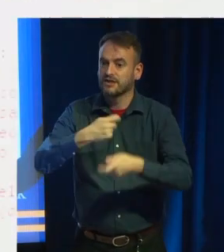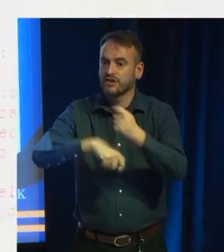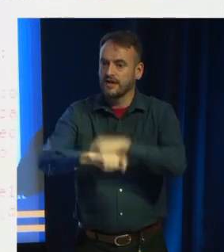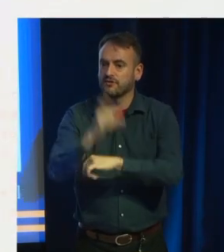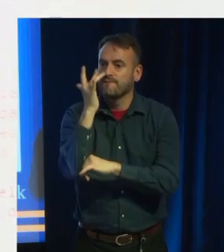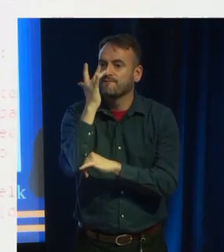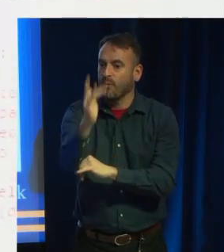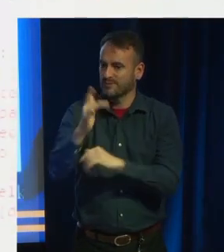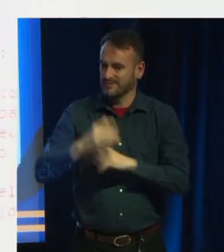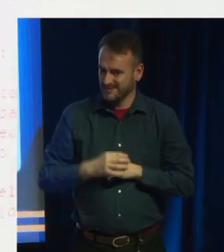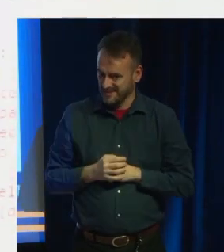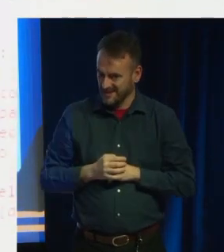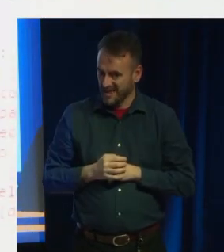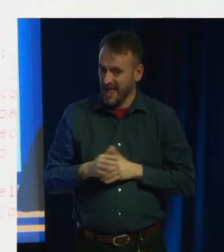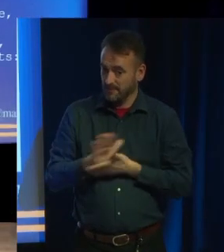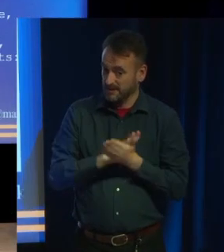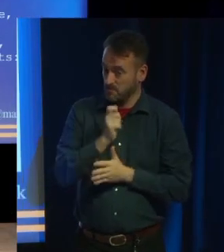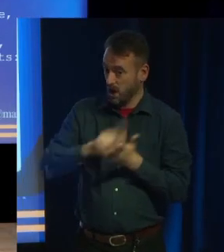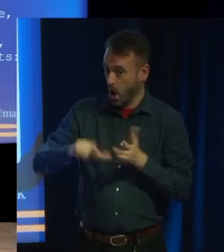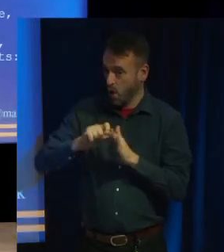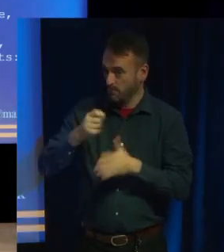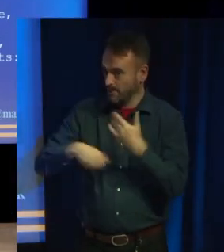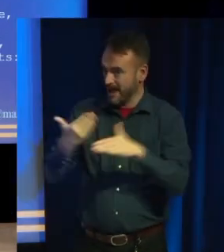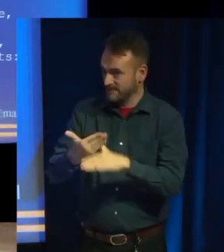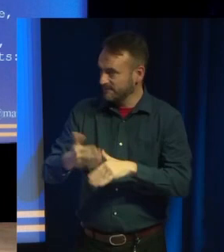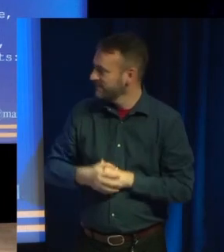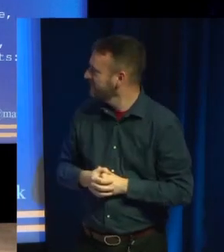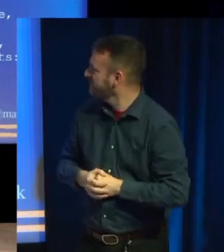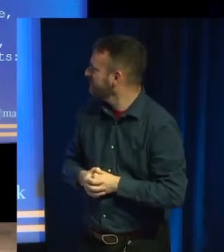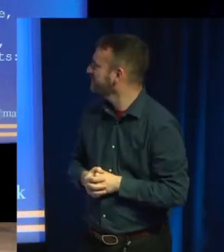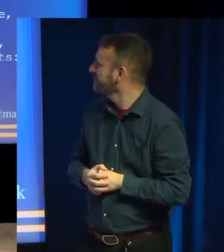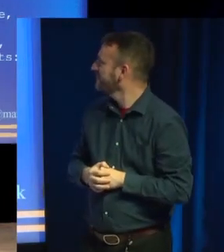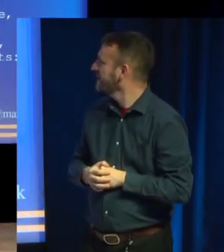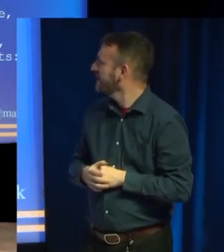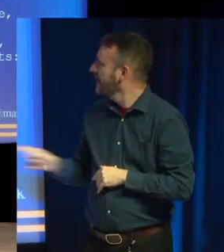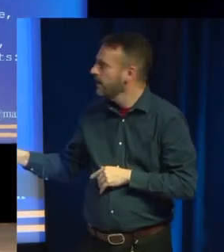This is some really boring dev stuff I didn't go into. But there is one important thing here, debugging.